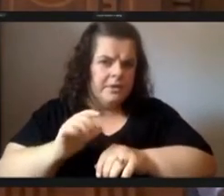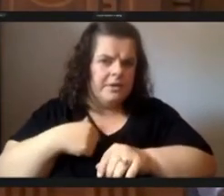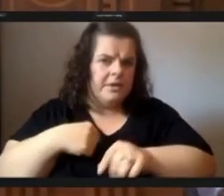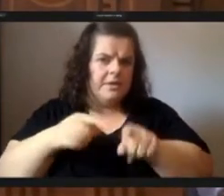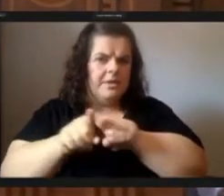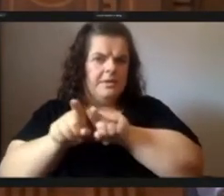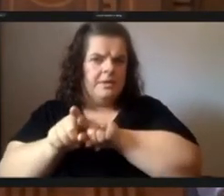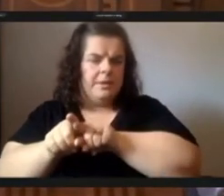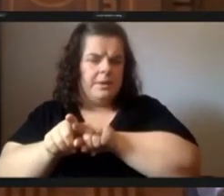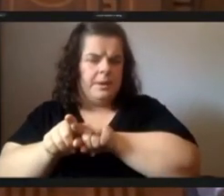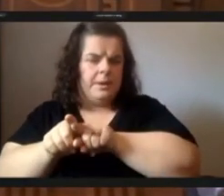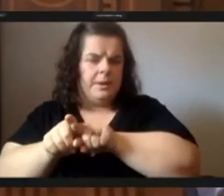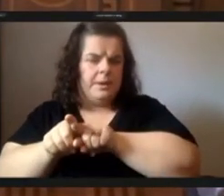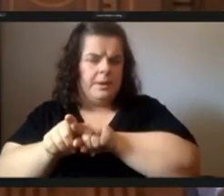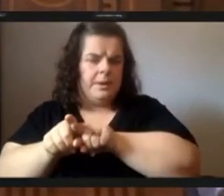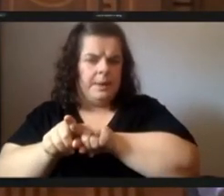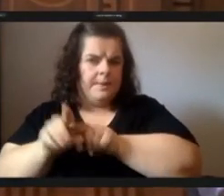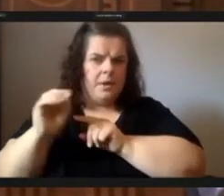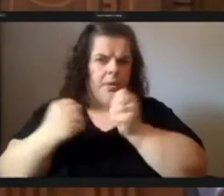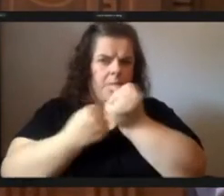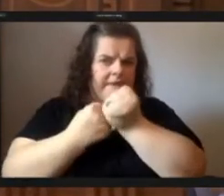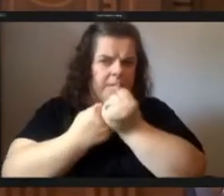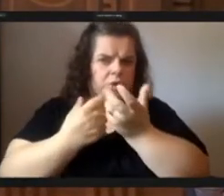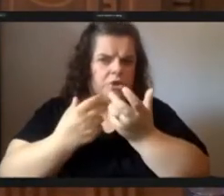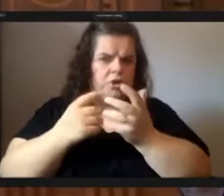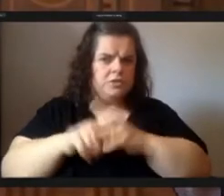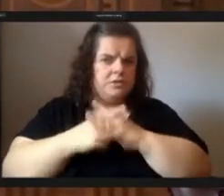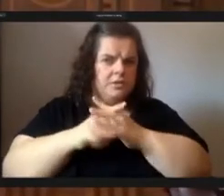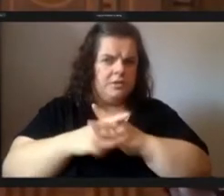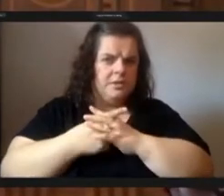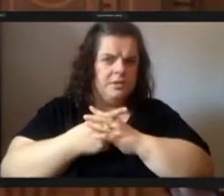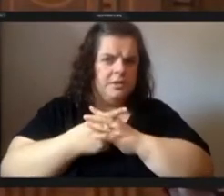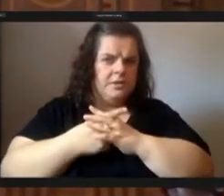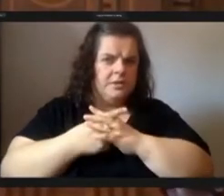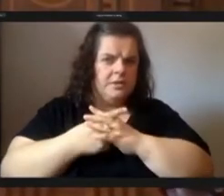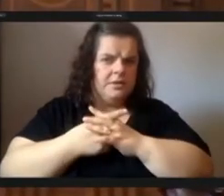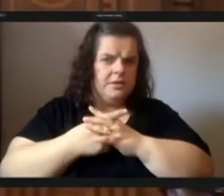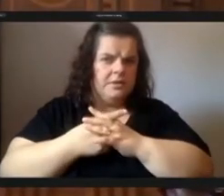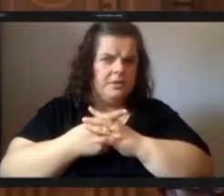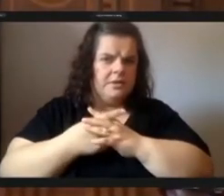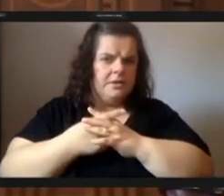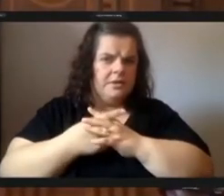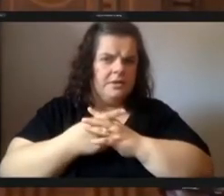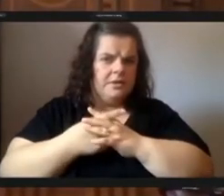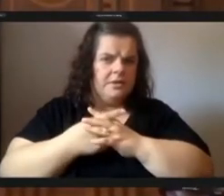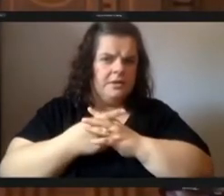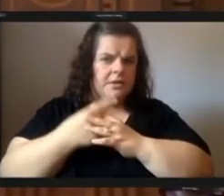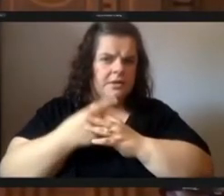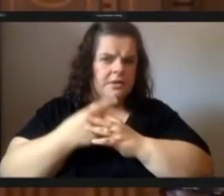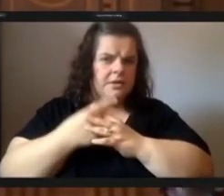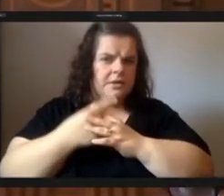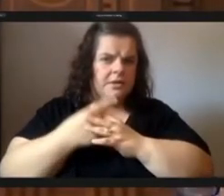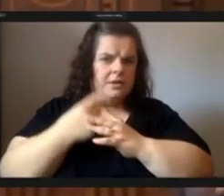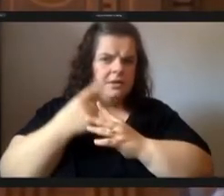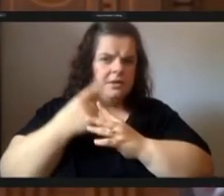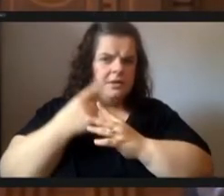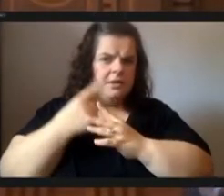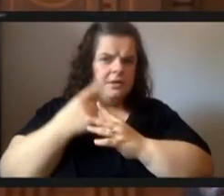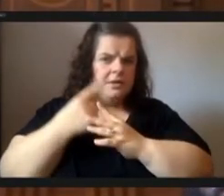co-founder and vice president of the greater hazelwood coalition against racial and ethnic disparities